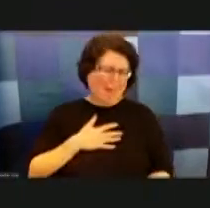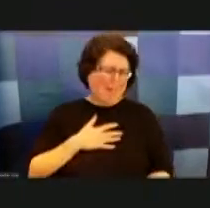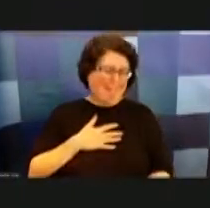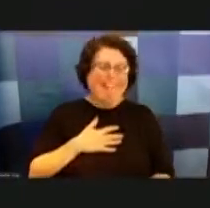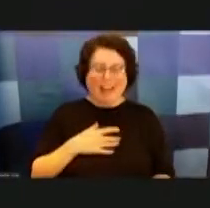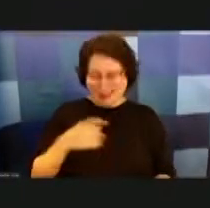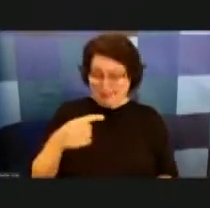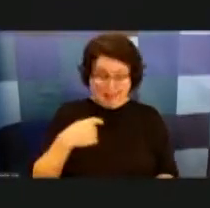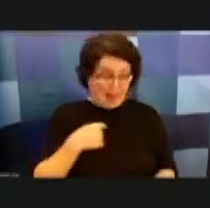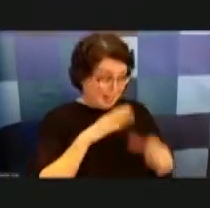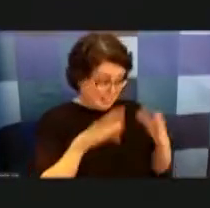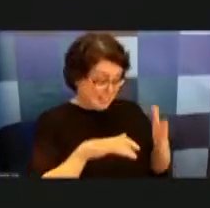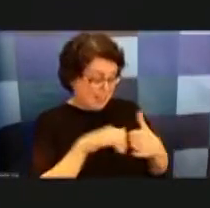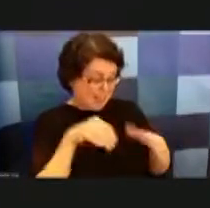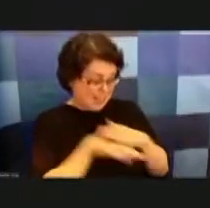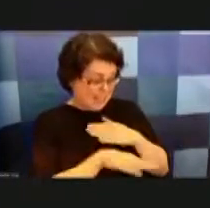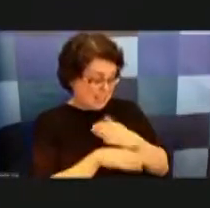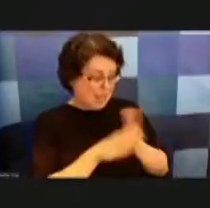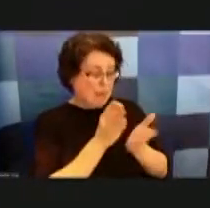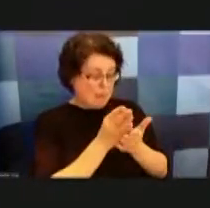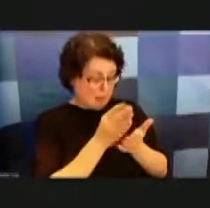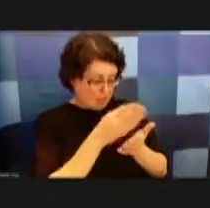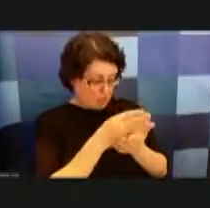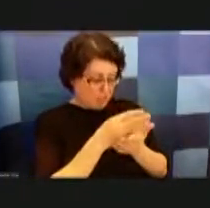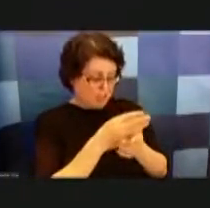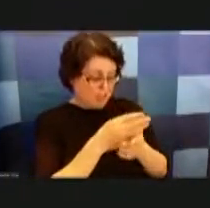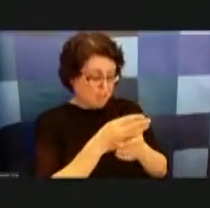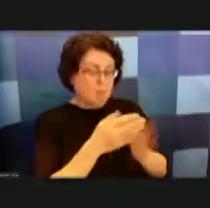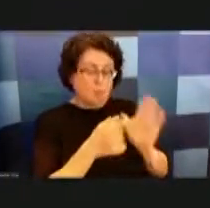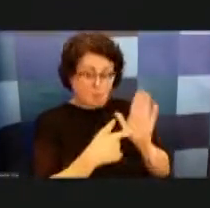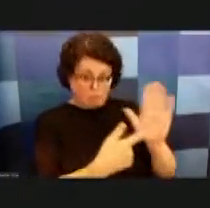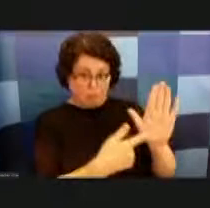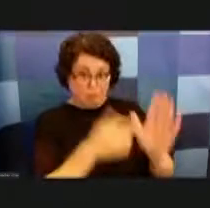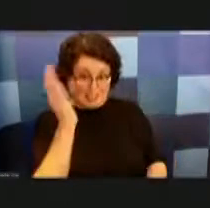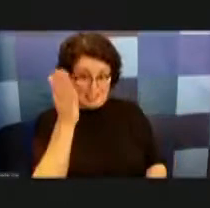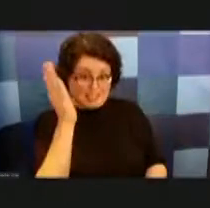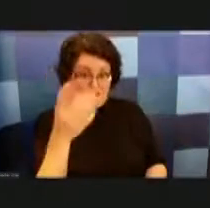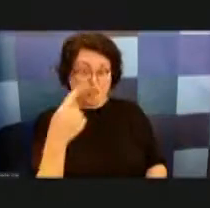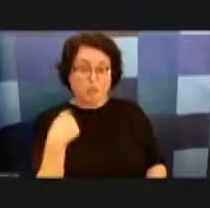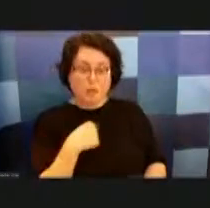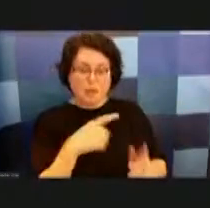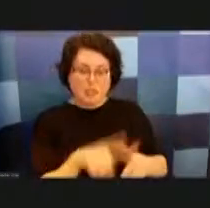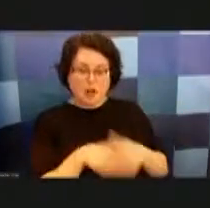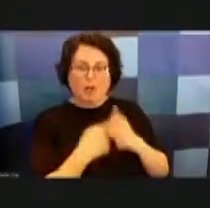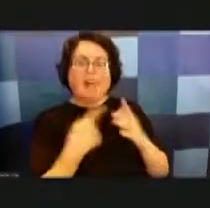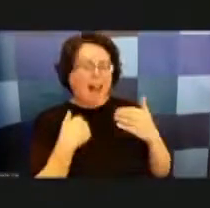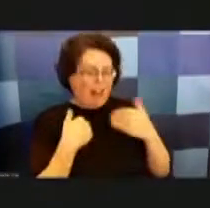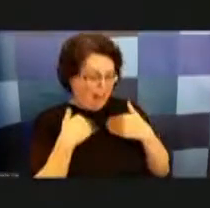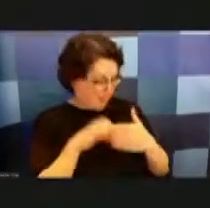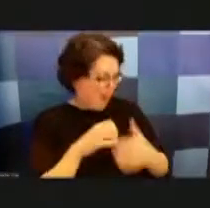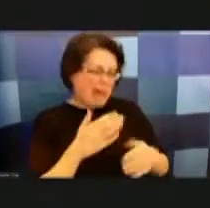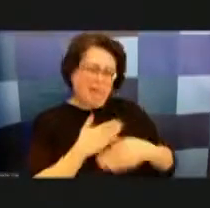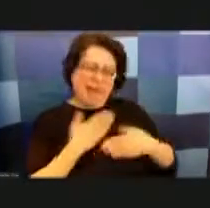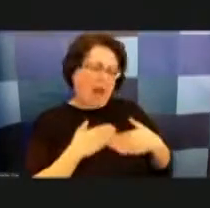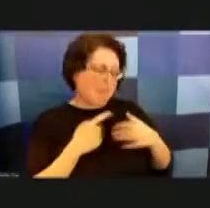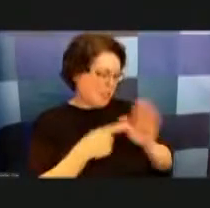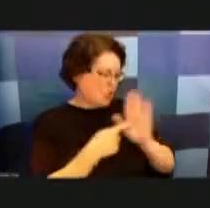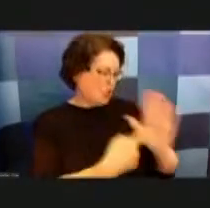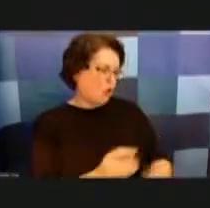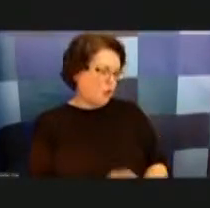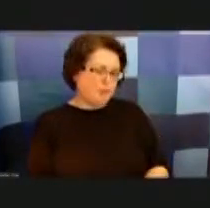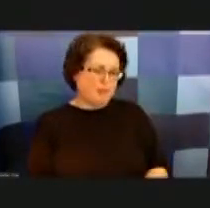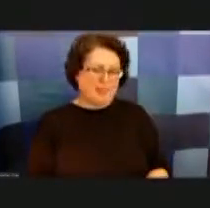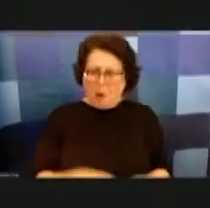presentation okay when we started off but uh yes i do have that information i'll be glad to yeah so what's the what's the biggest um